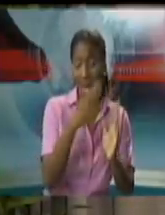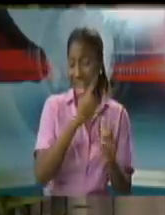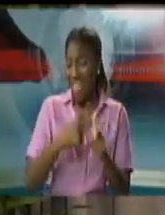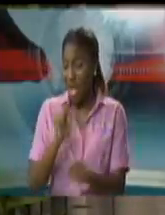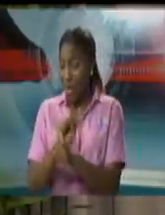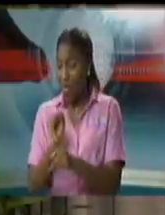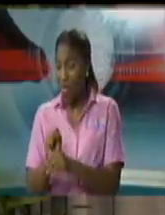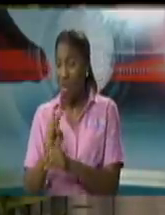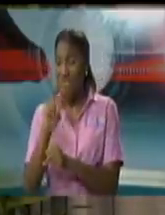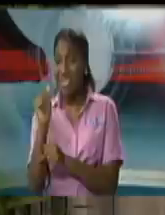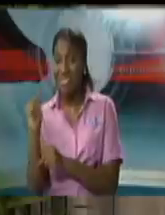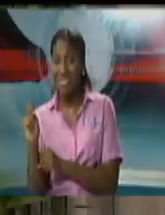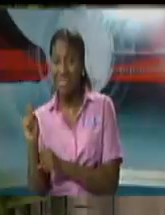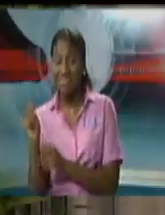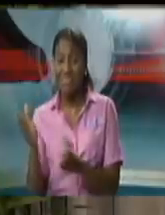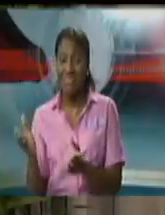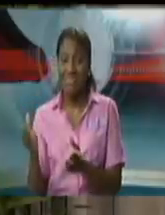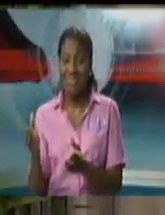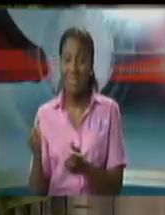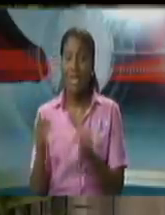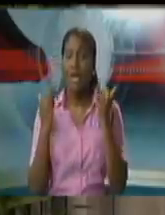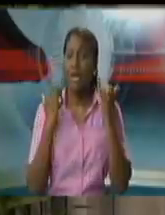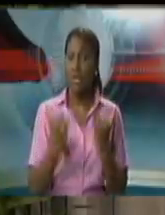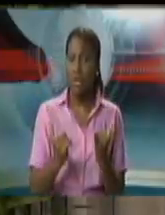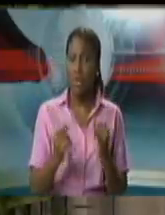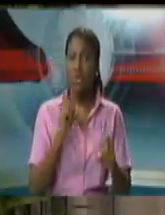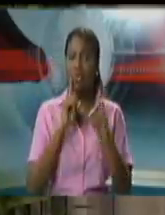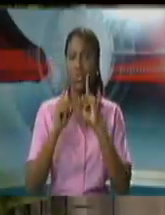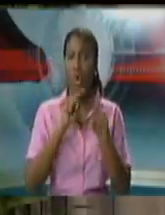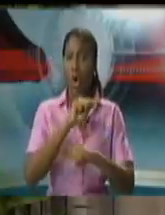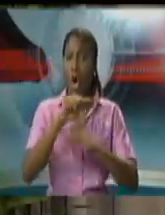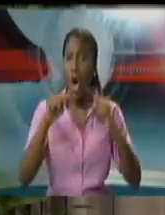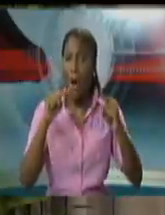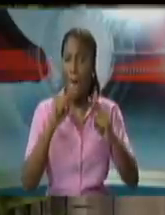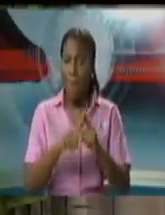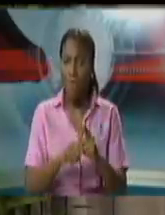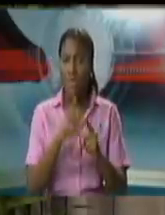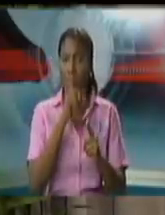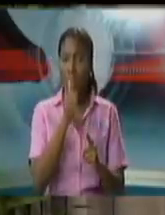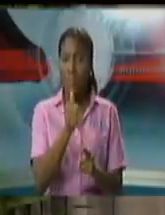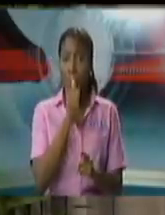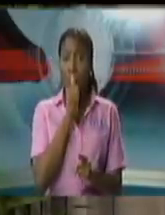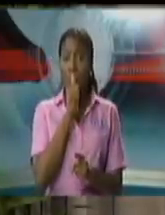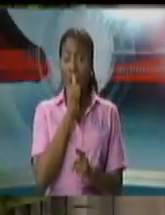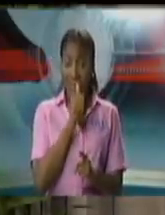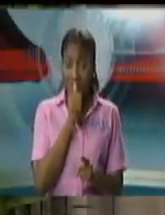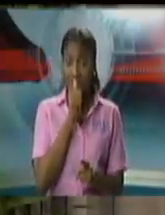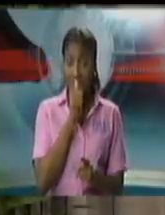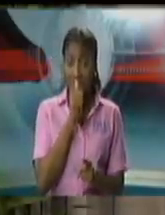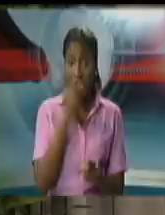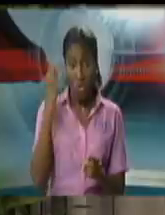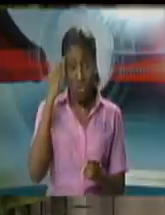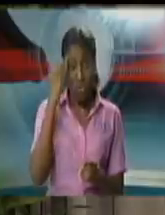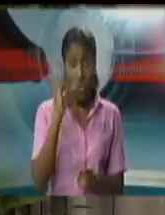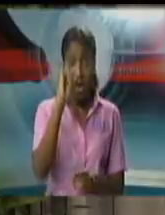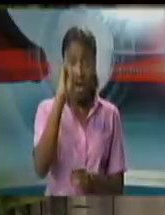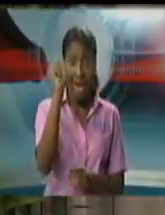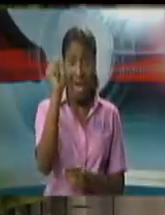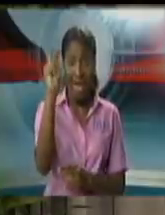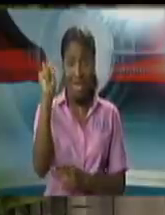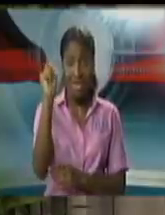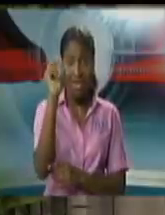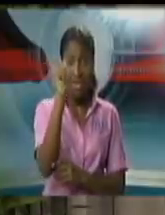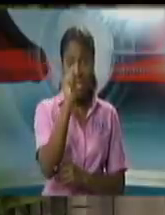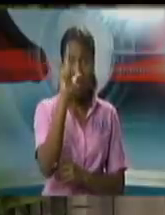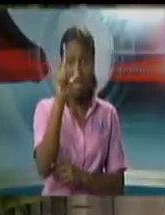confidence. And let me treat with that one. Now that the matter is finished, that is the matter involving the talk show host, I